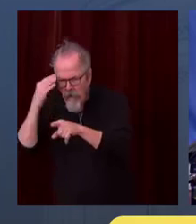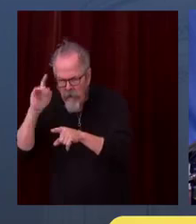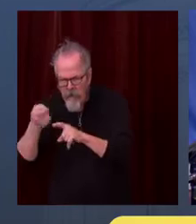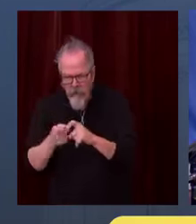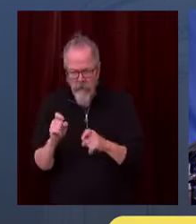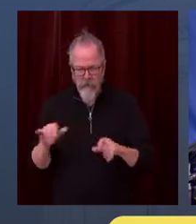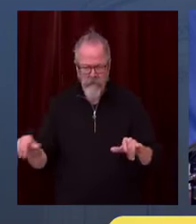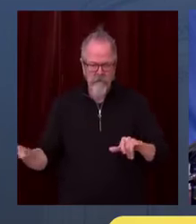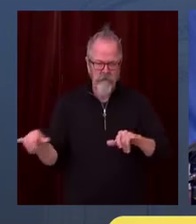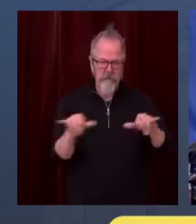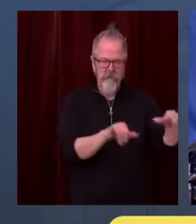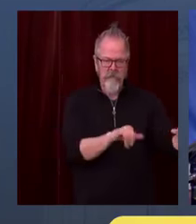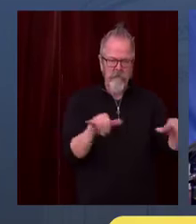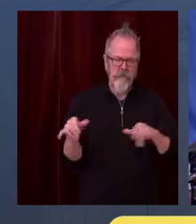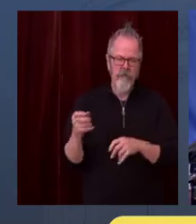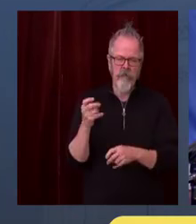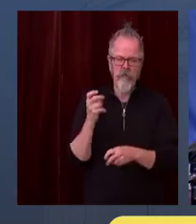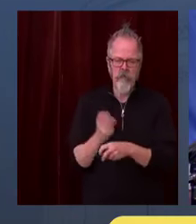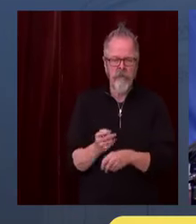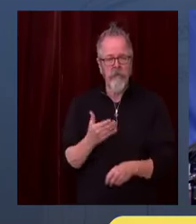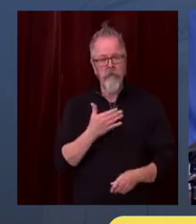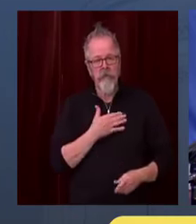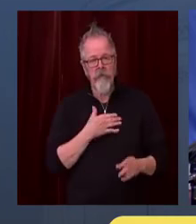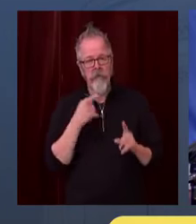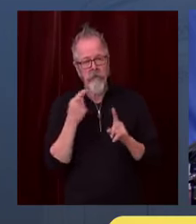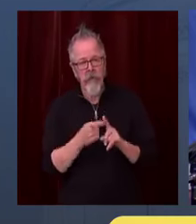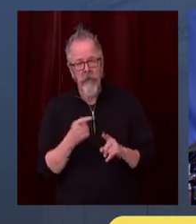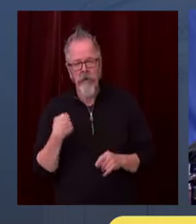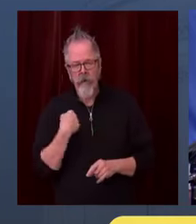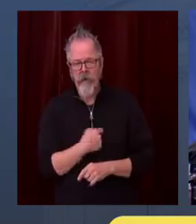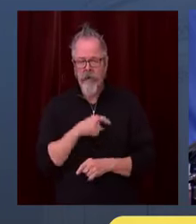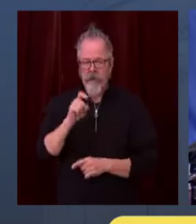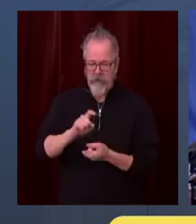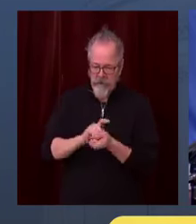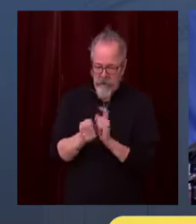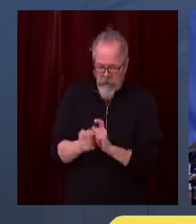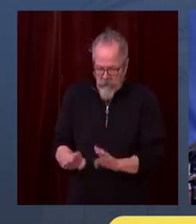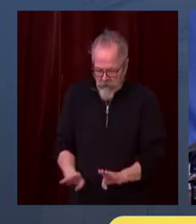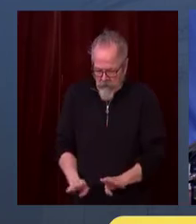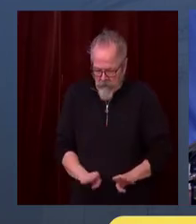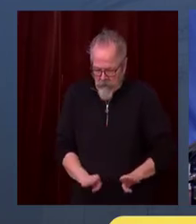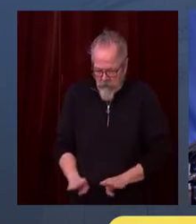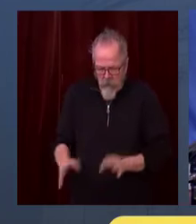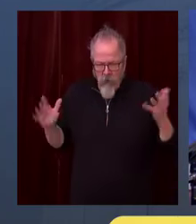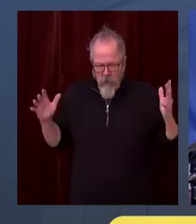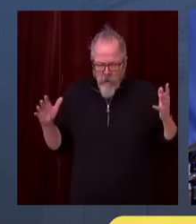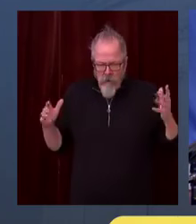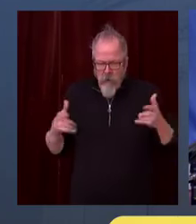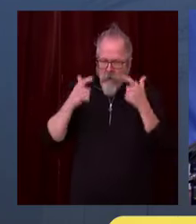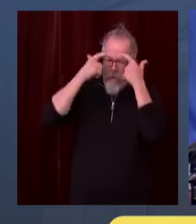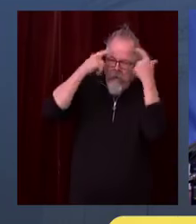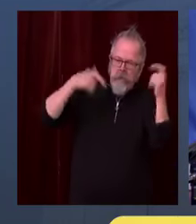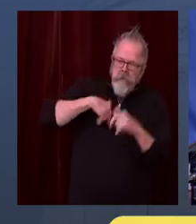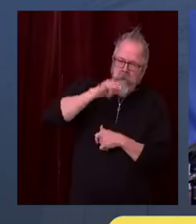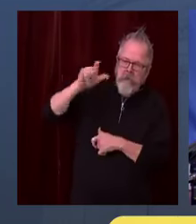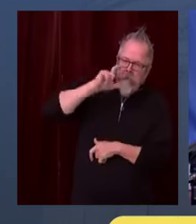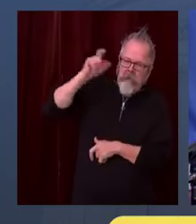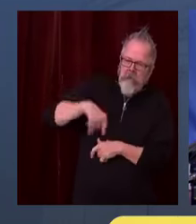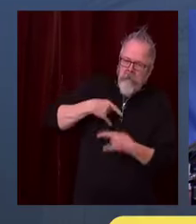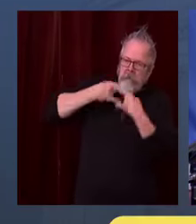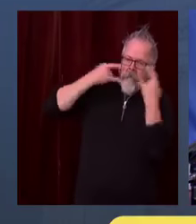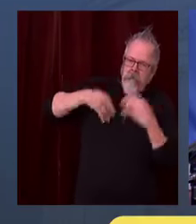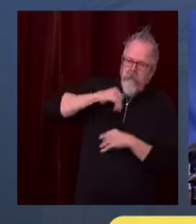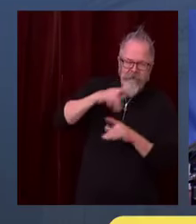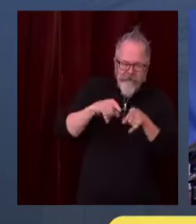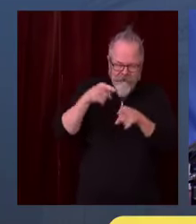in a few weeks. And that's just not acceptable. I have a question. All right. I have a question. We'll go to